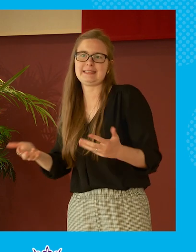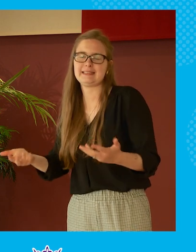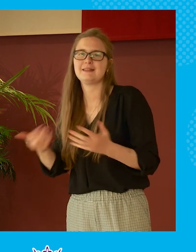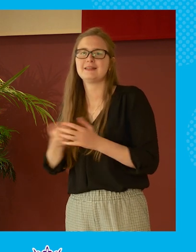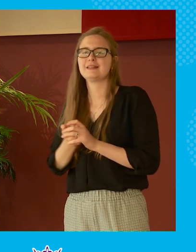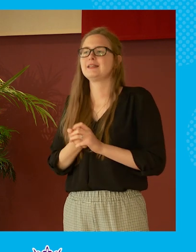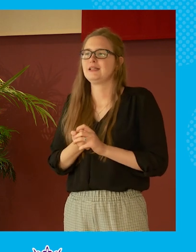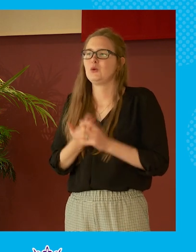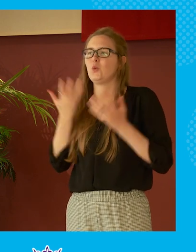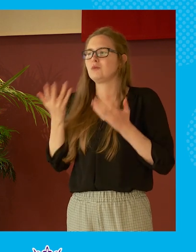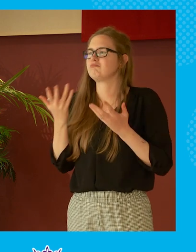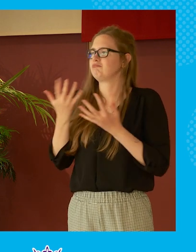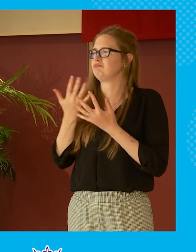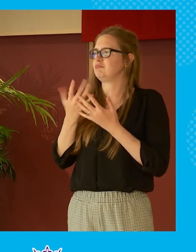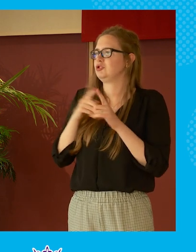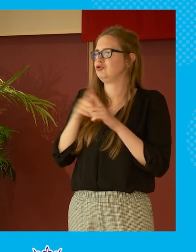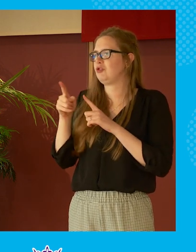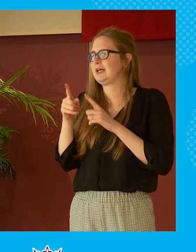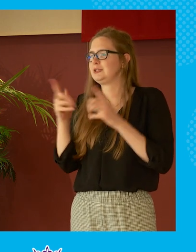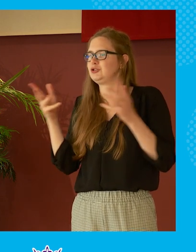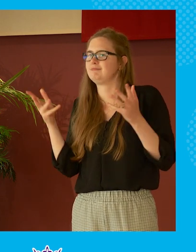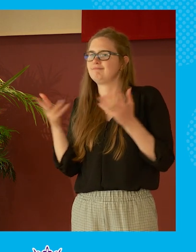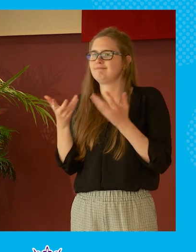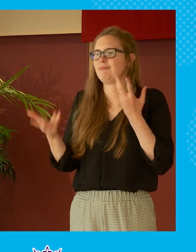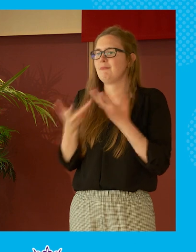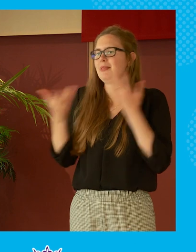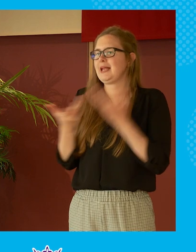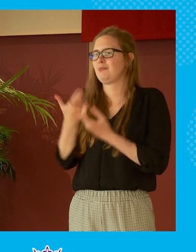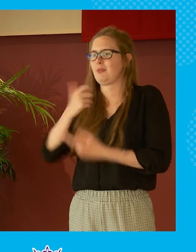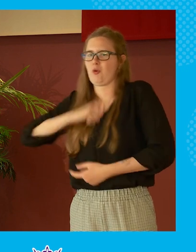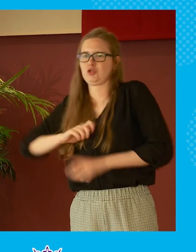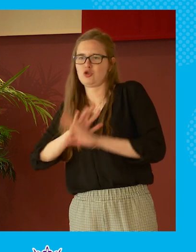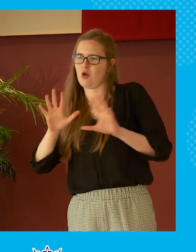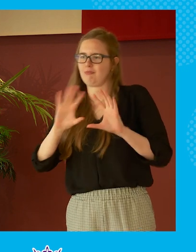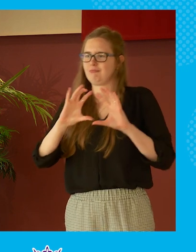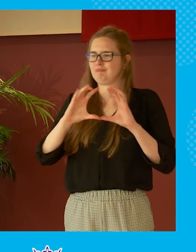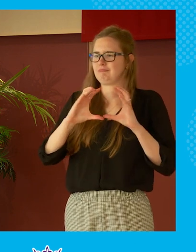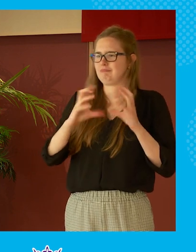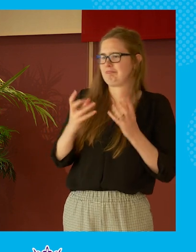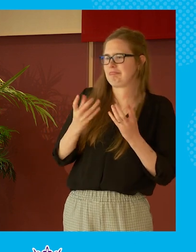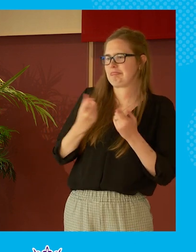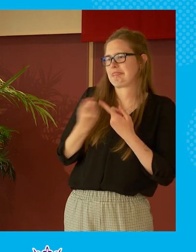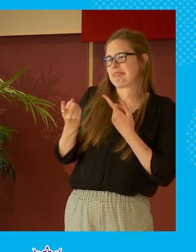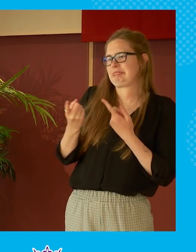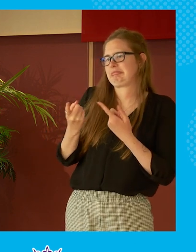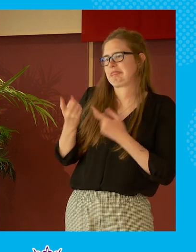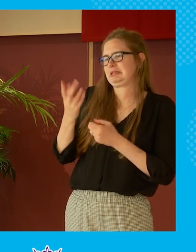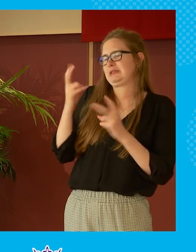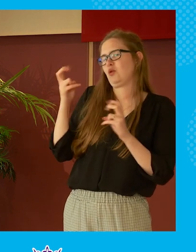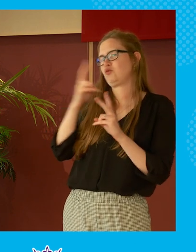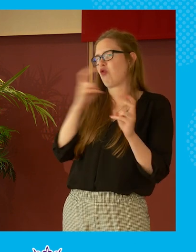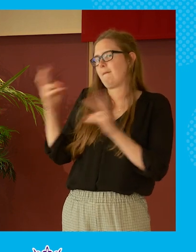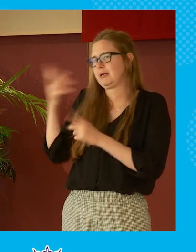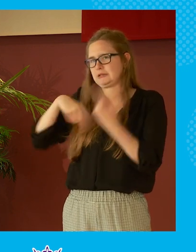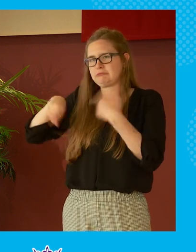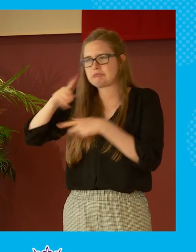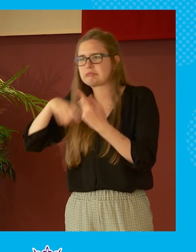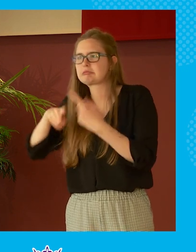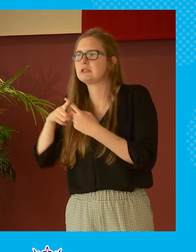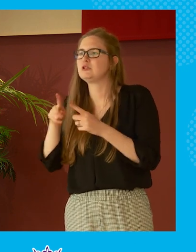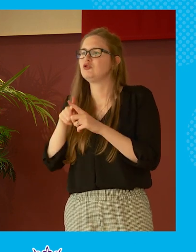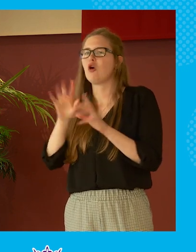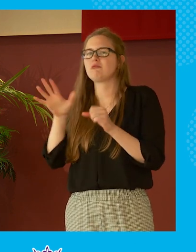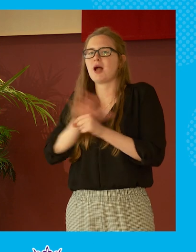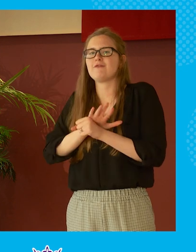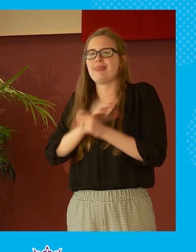in a sense you're you're you're playing the man not the ball and you're not engaging necessarily with the nuance of the or even the broad sweep of the issue